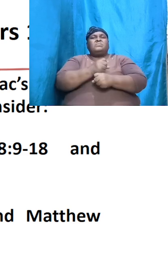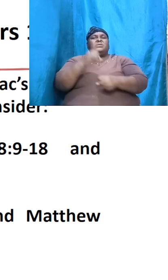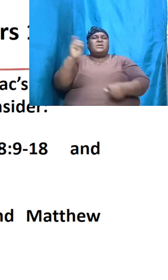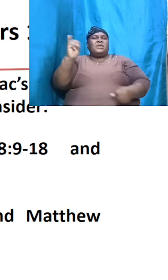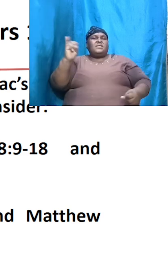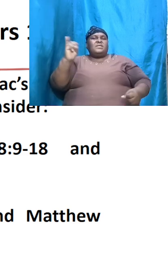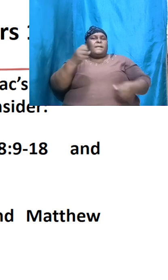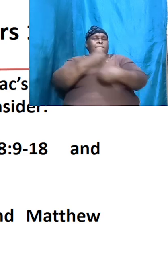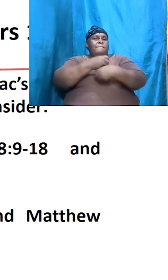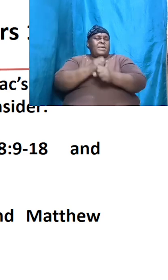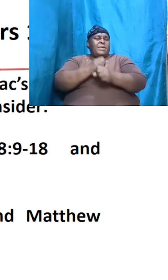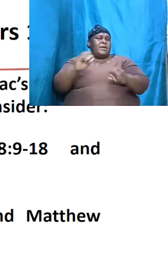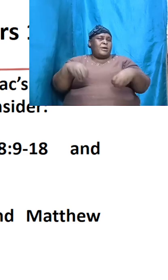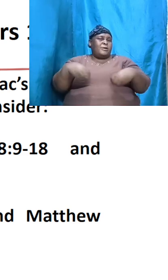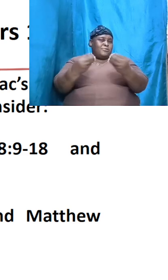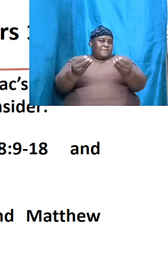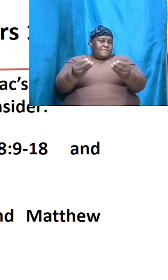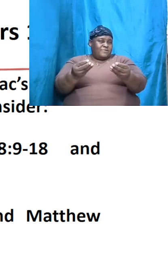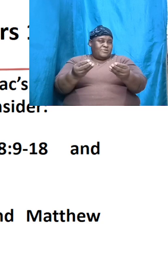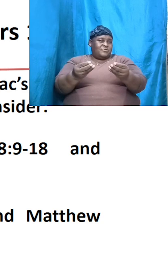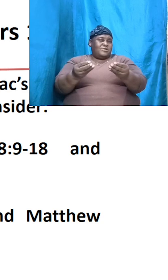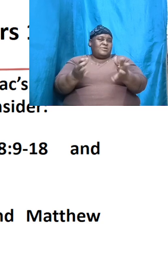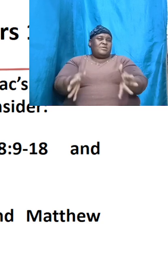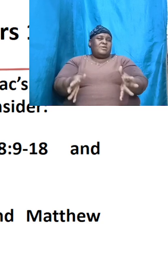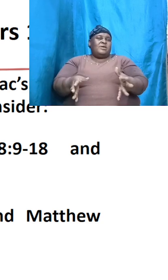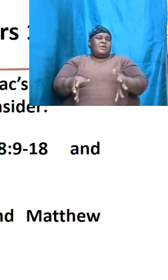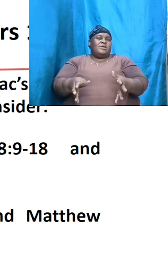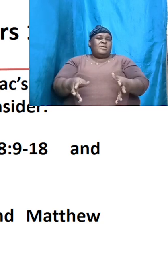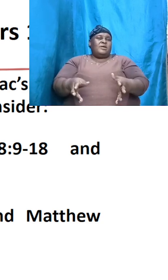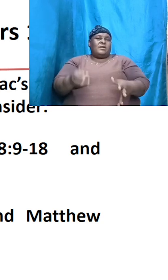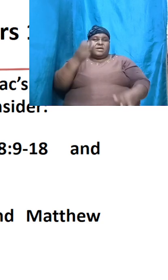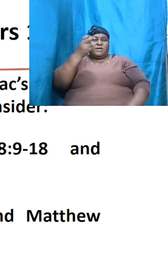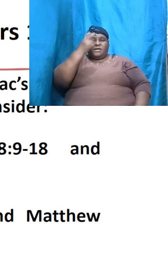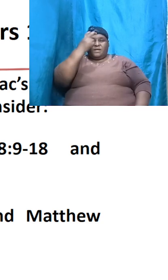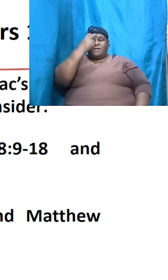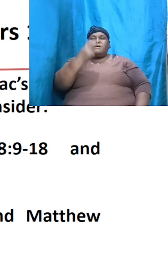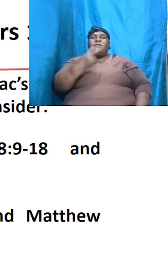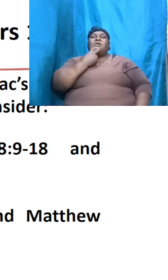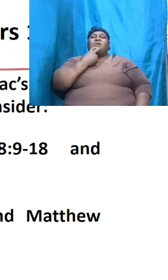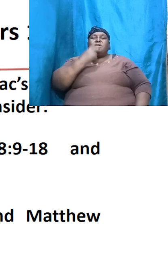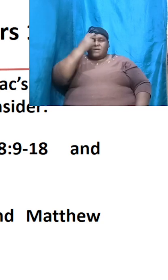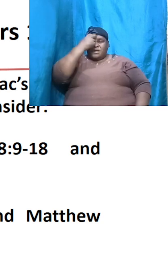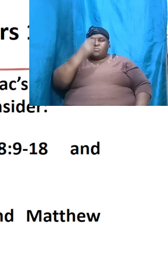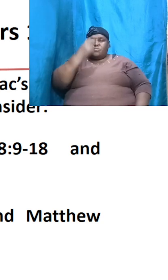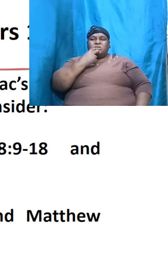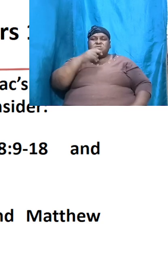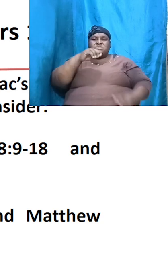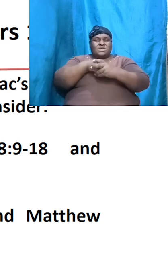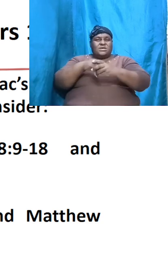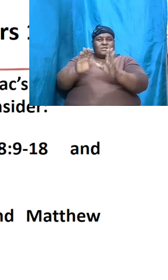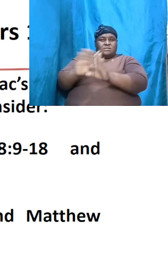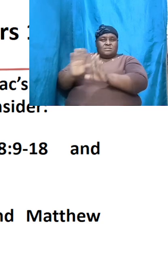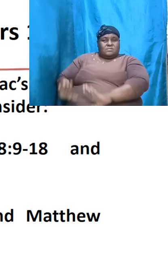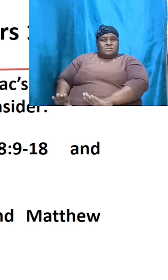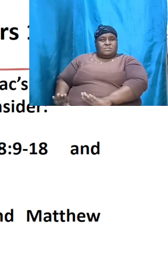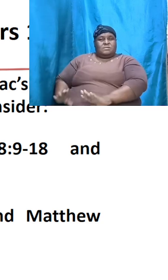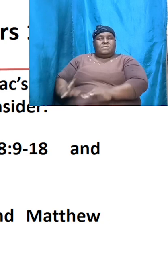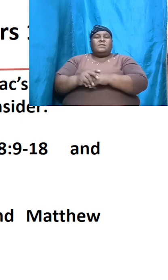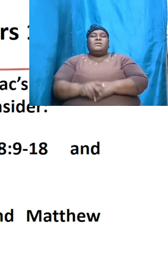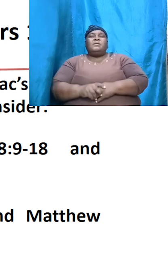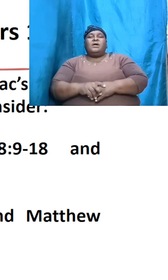and a ram was in the ticket that ultimately was sacrificed so blood was still shed